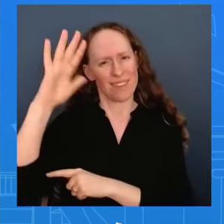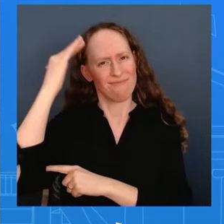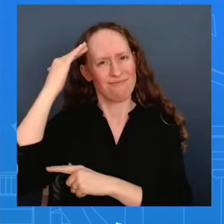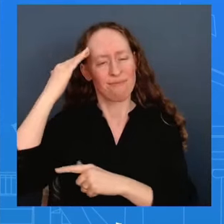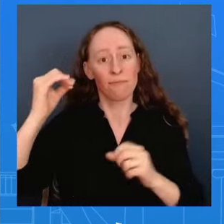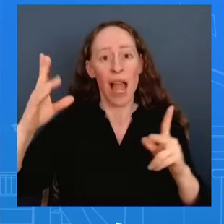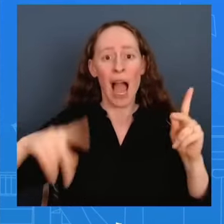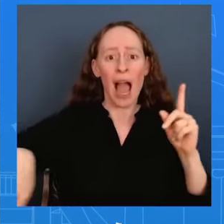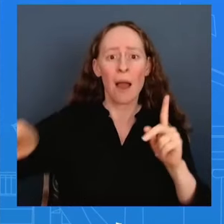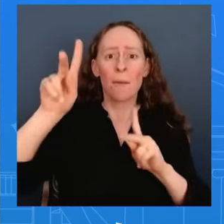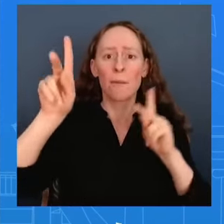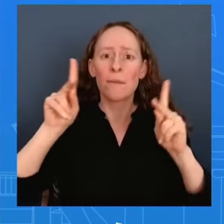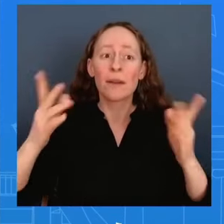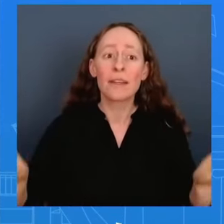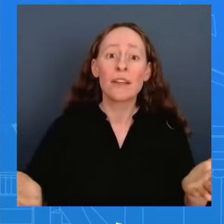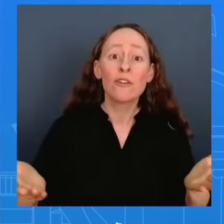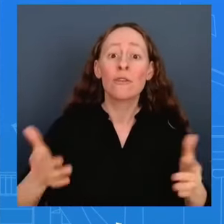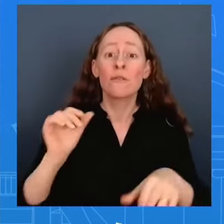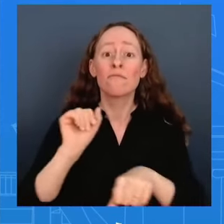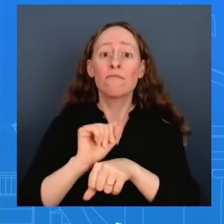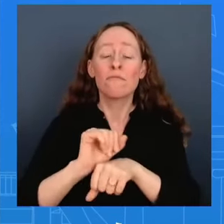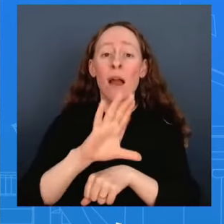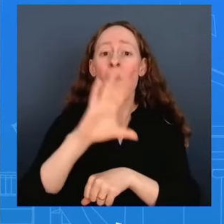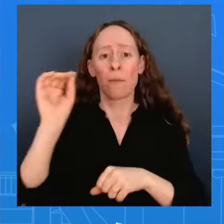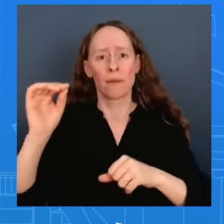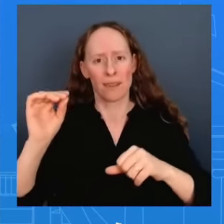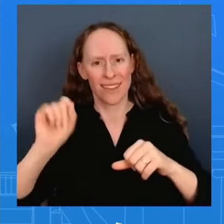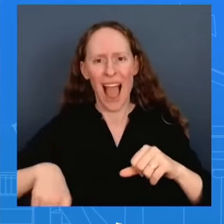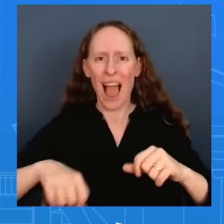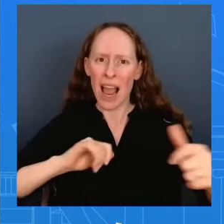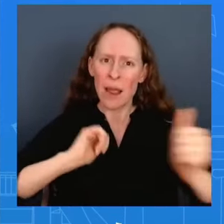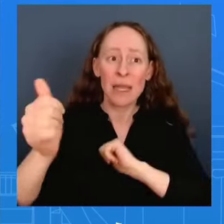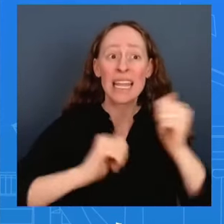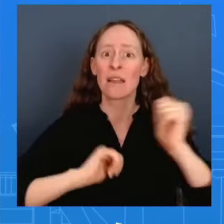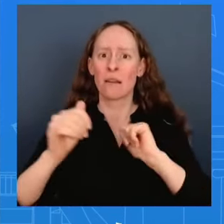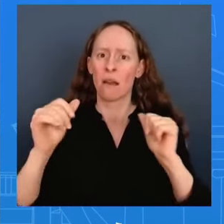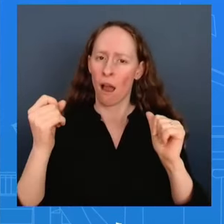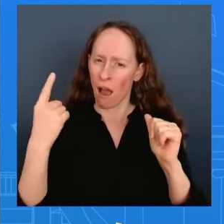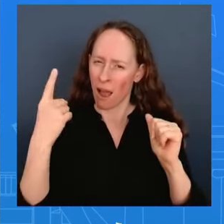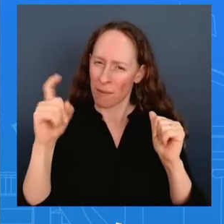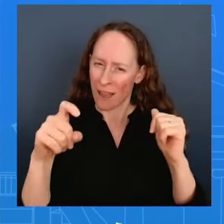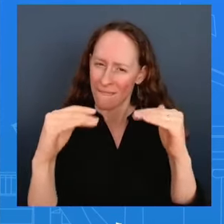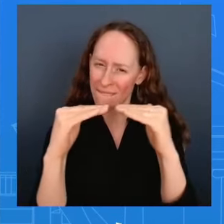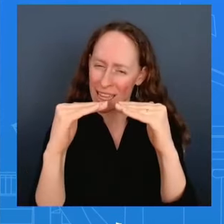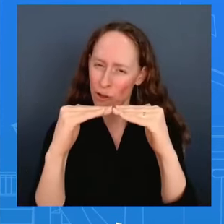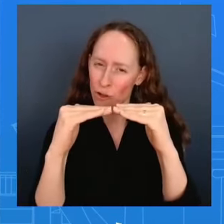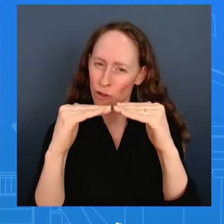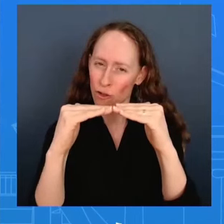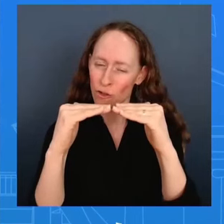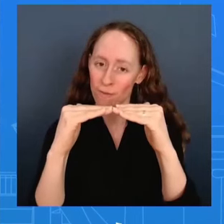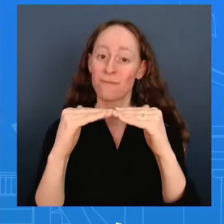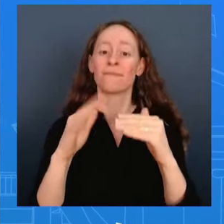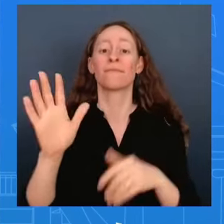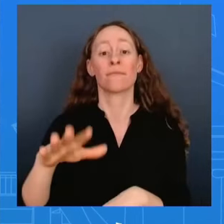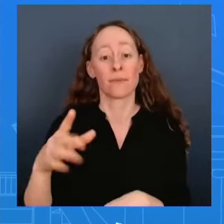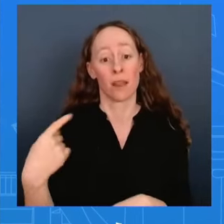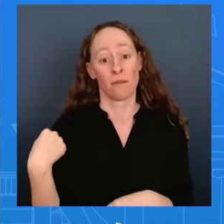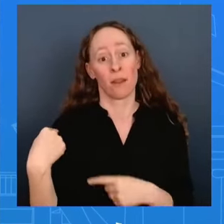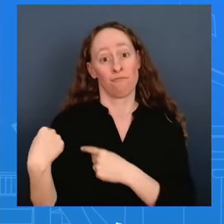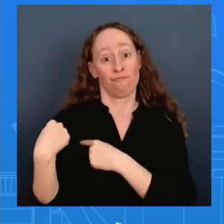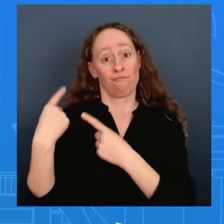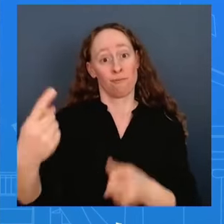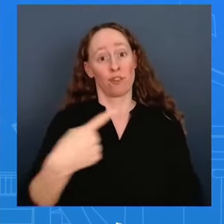as long as the competition is fair but for too long the prc has been playing by a different set of rules with